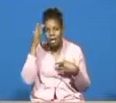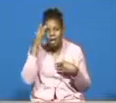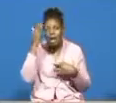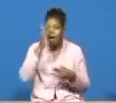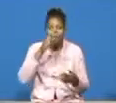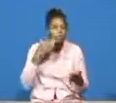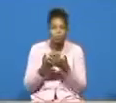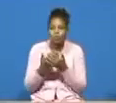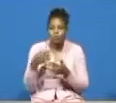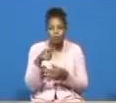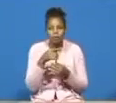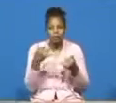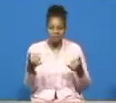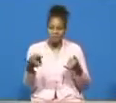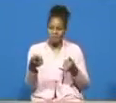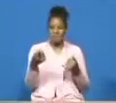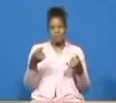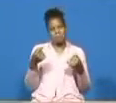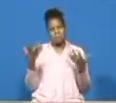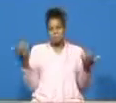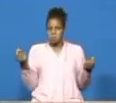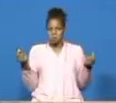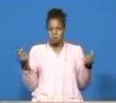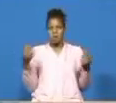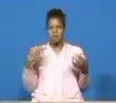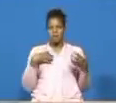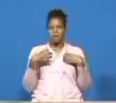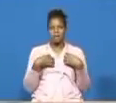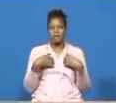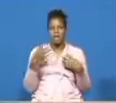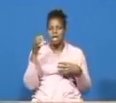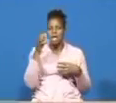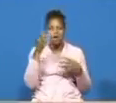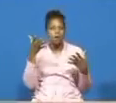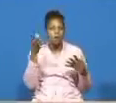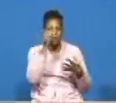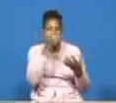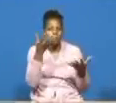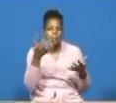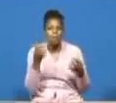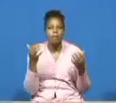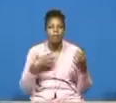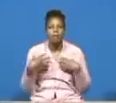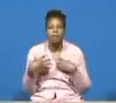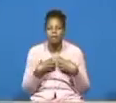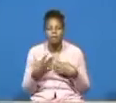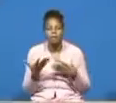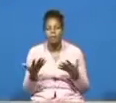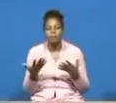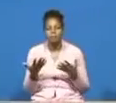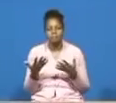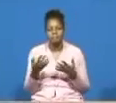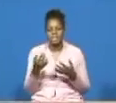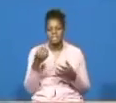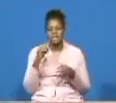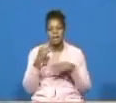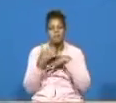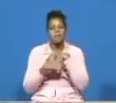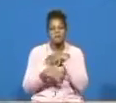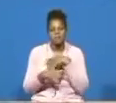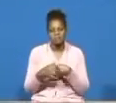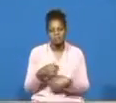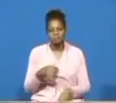them and there were no complaining guess what they were complaining about this very bread hear me somebody this bread